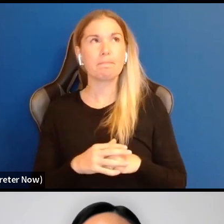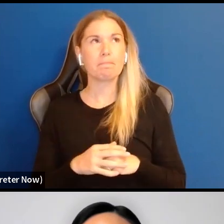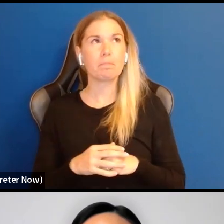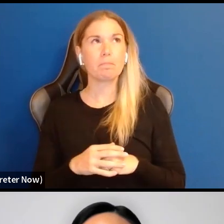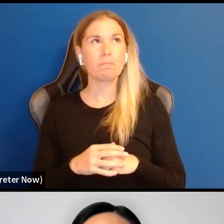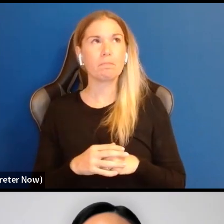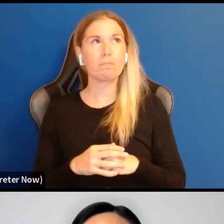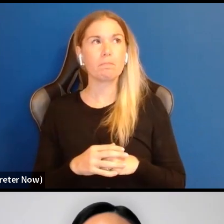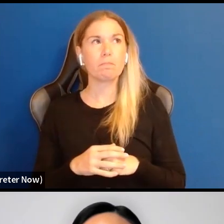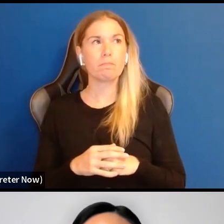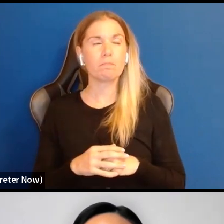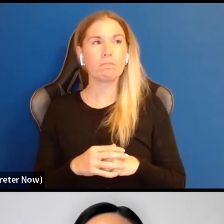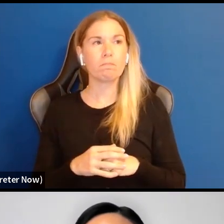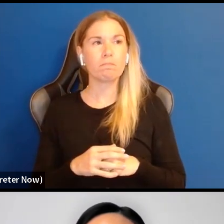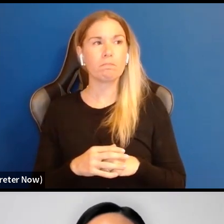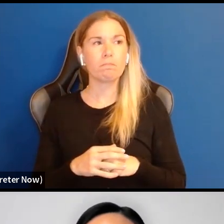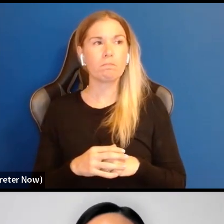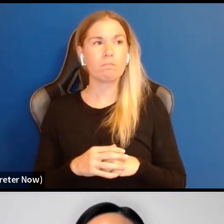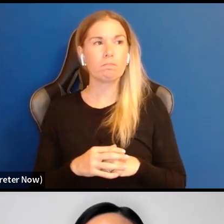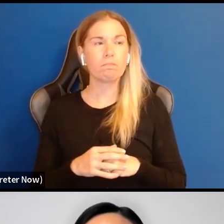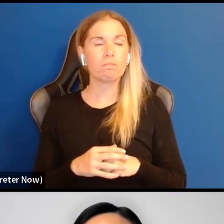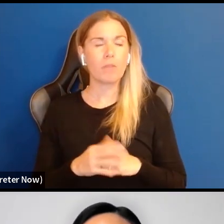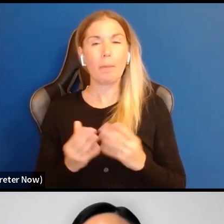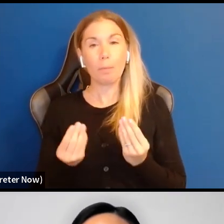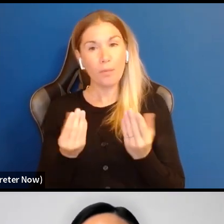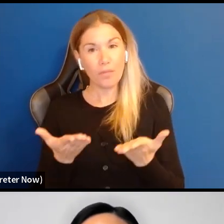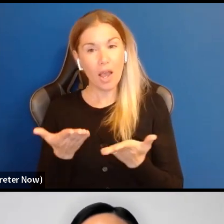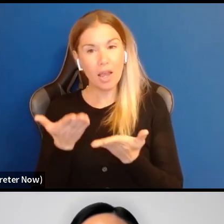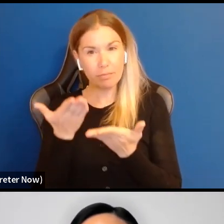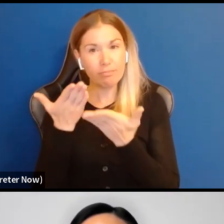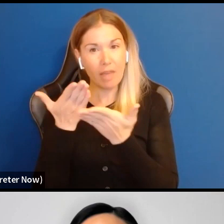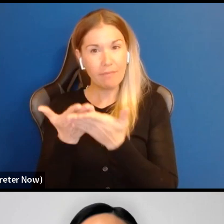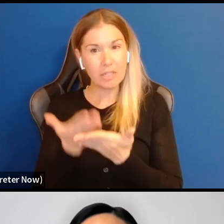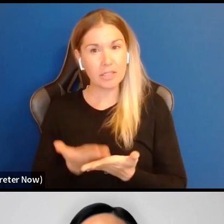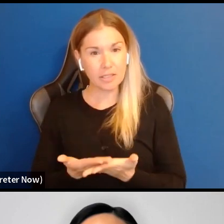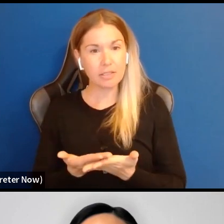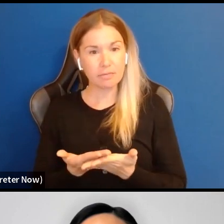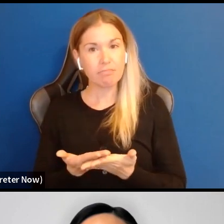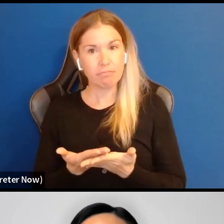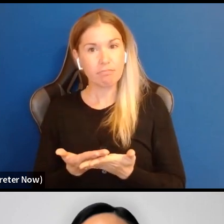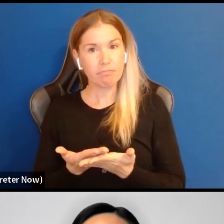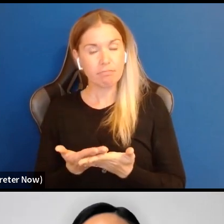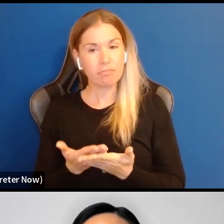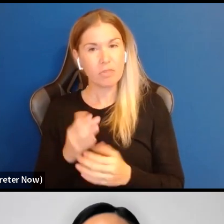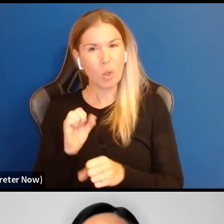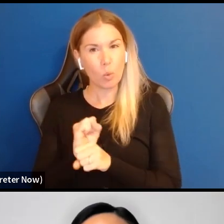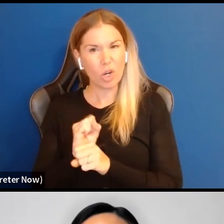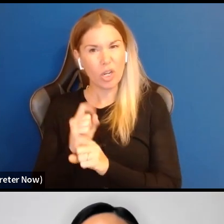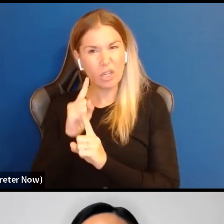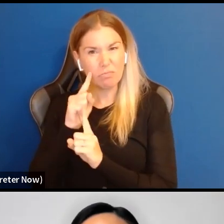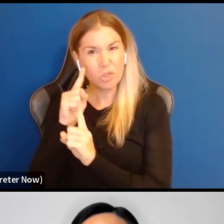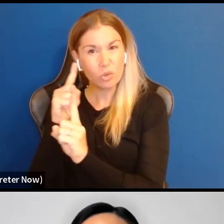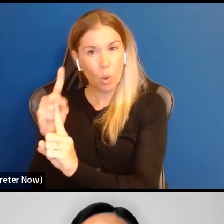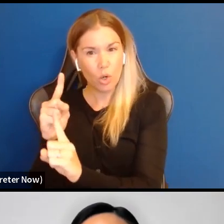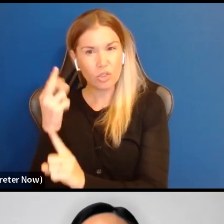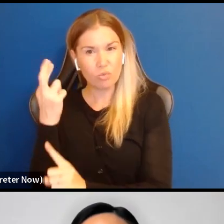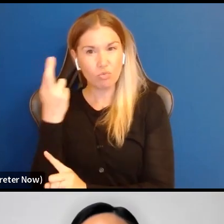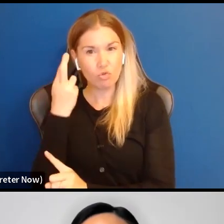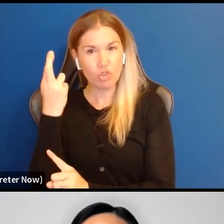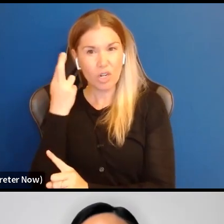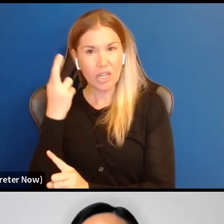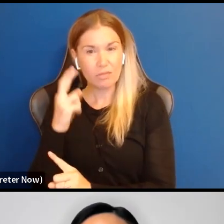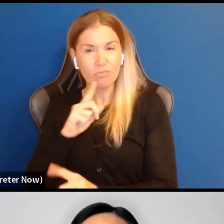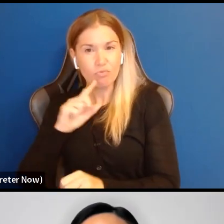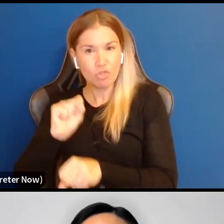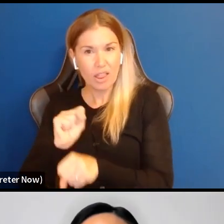evidence of you working towards a realistic process for this capacity building project